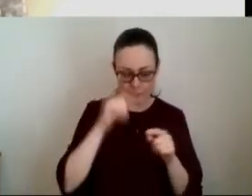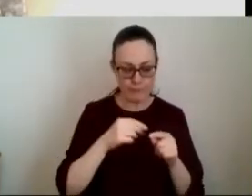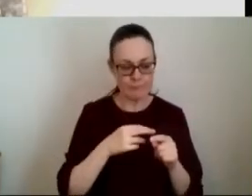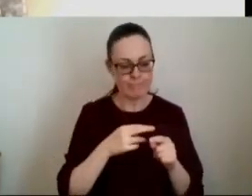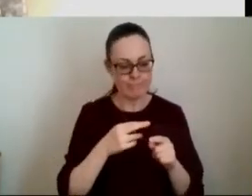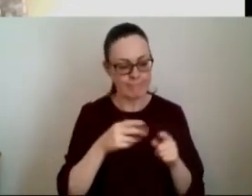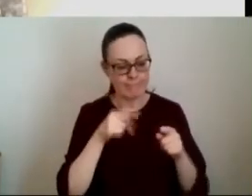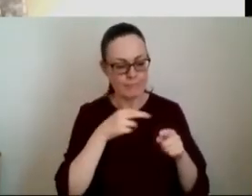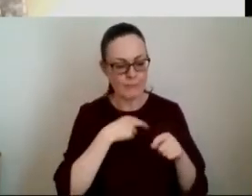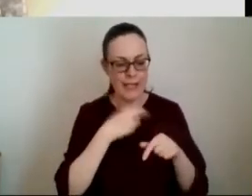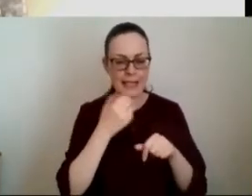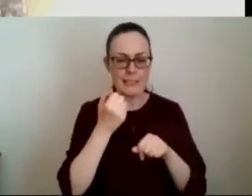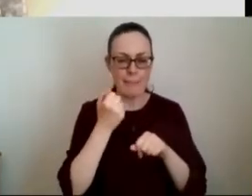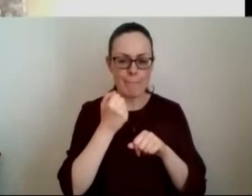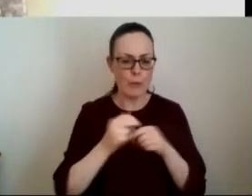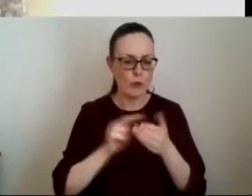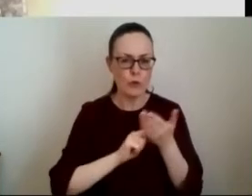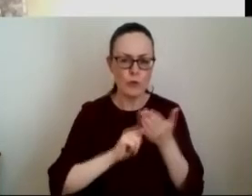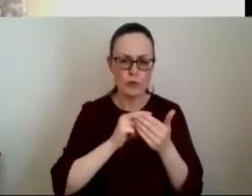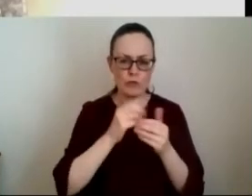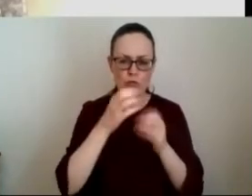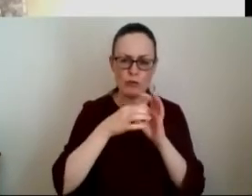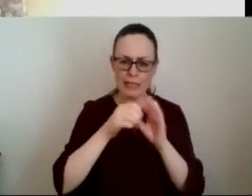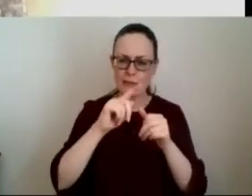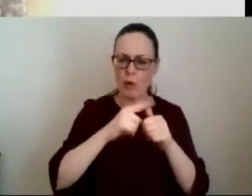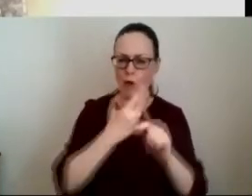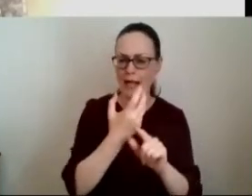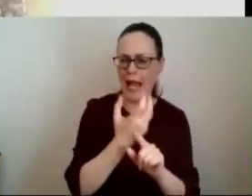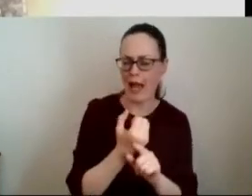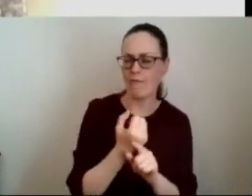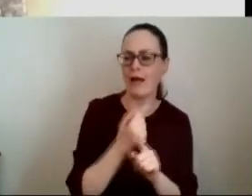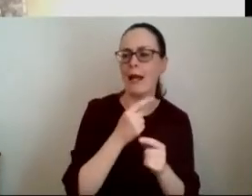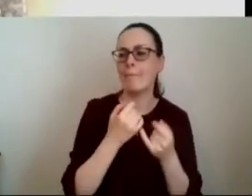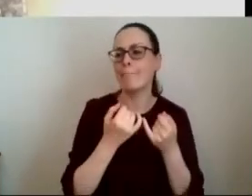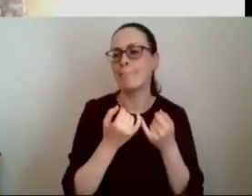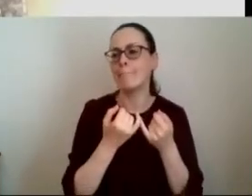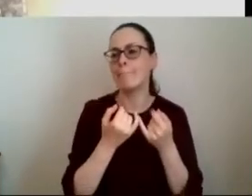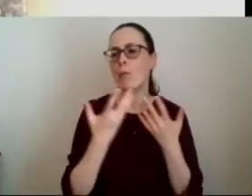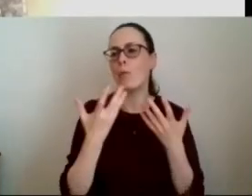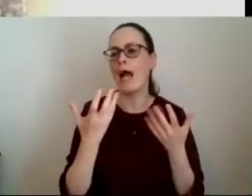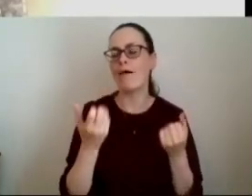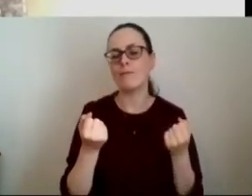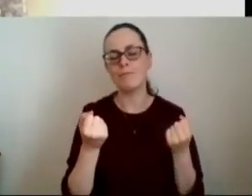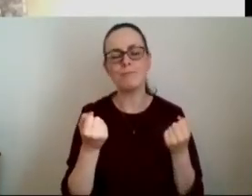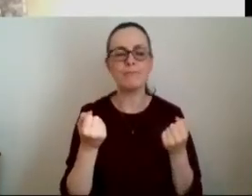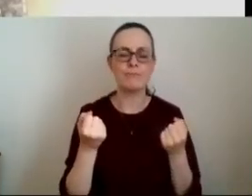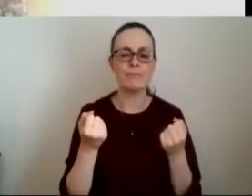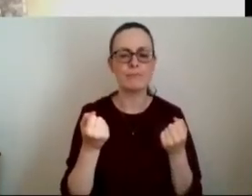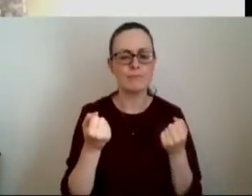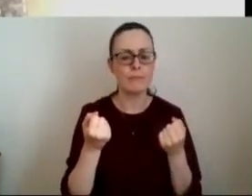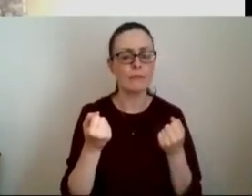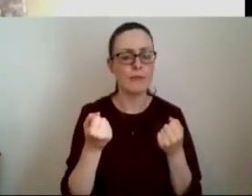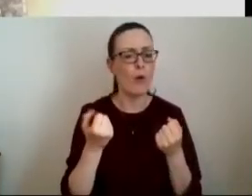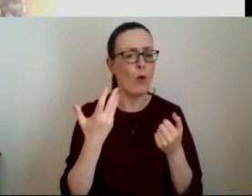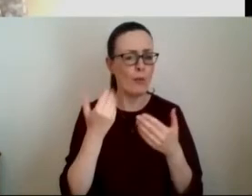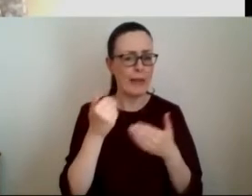on trying to use existing relationships we certainly have found uh as the questioner has said that there have been big take-up issues lack